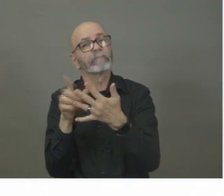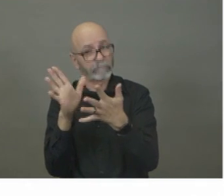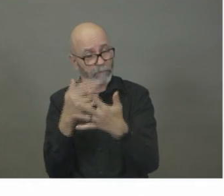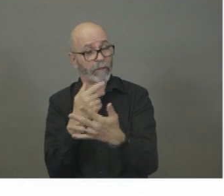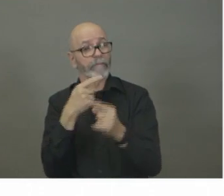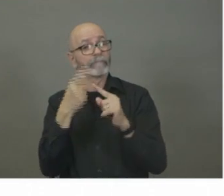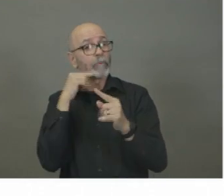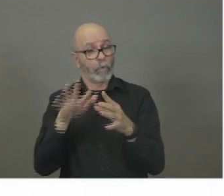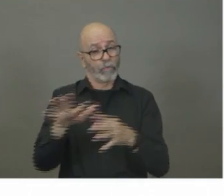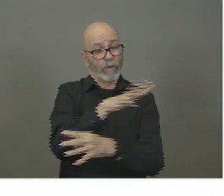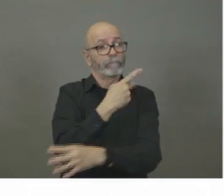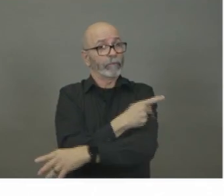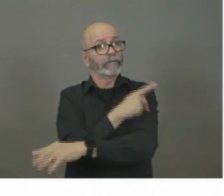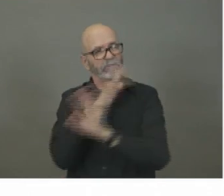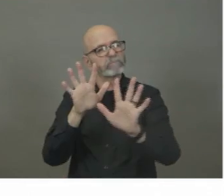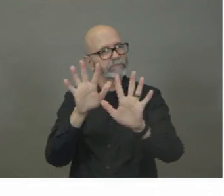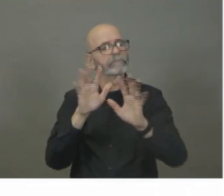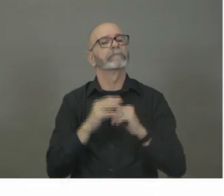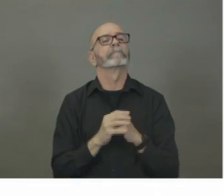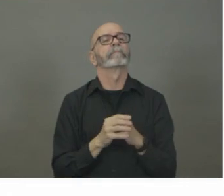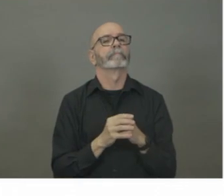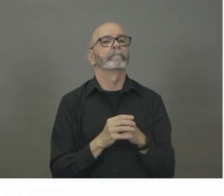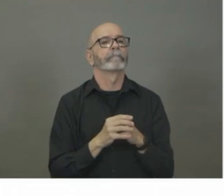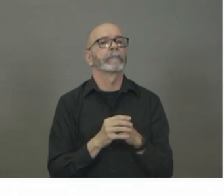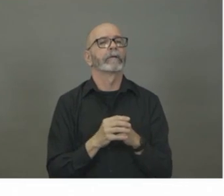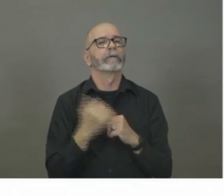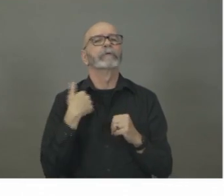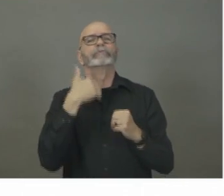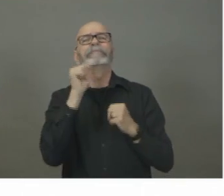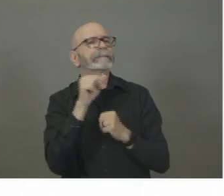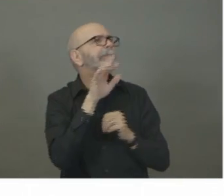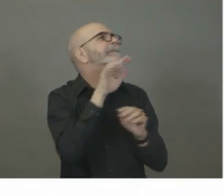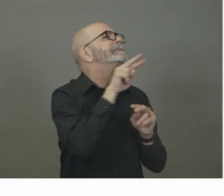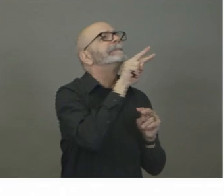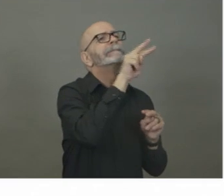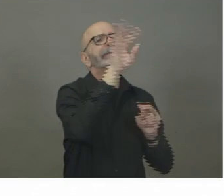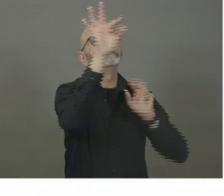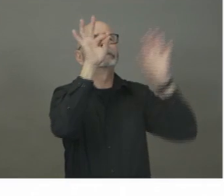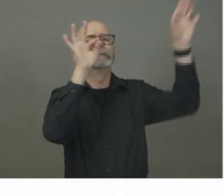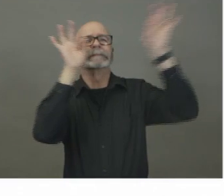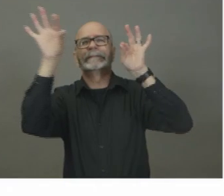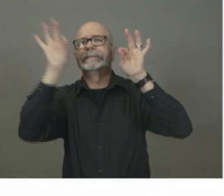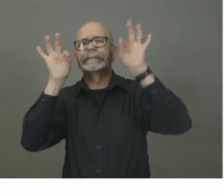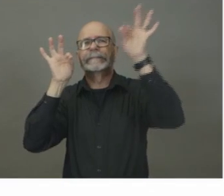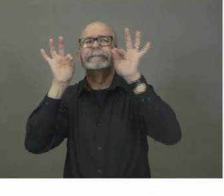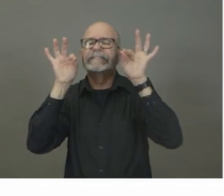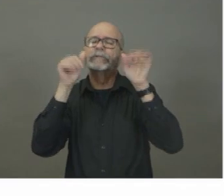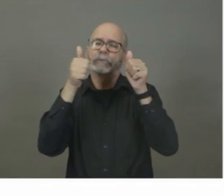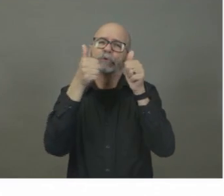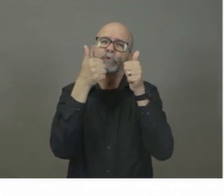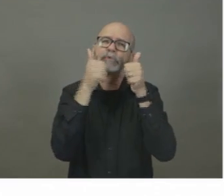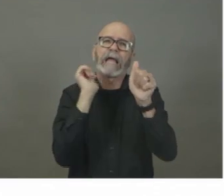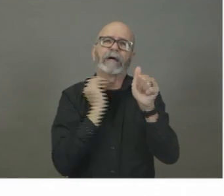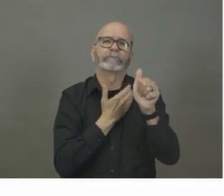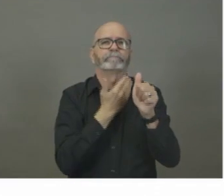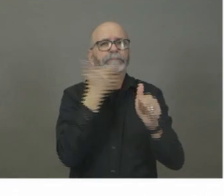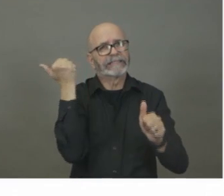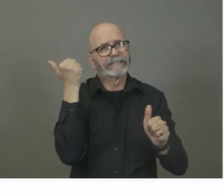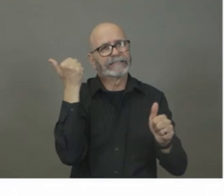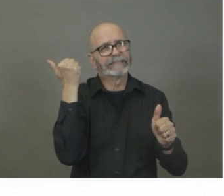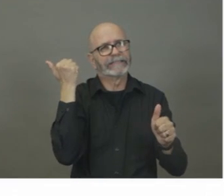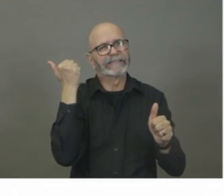undertaking. Um, that is, recruitment efforts, continue. Uh, we work with our healthcare system and, uh, frontline providers,